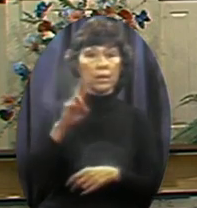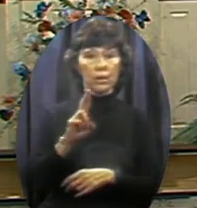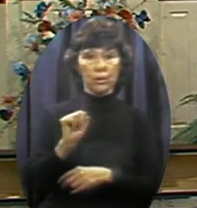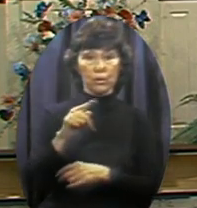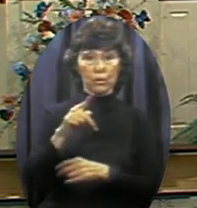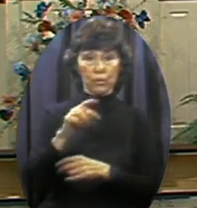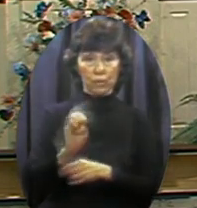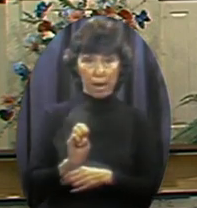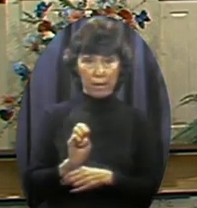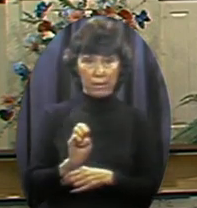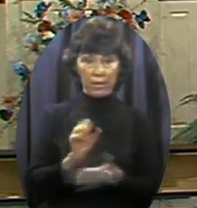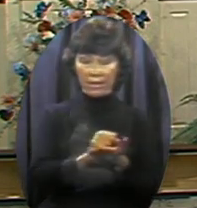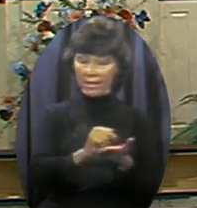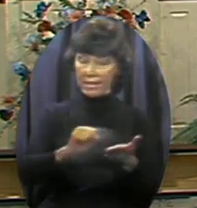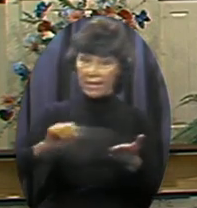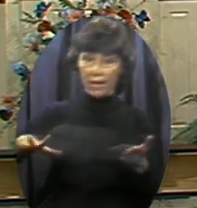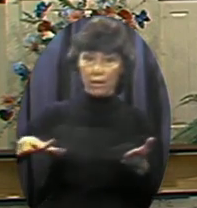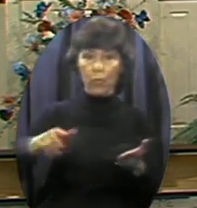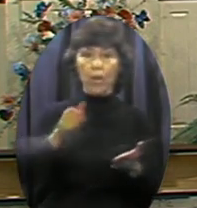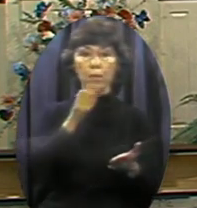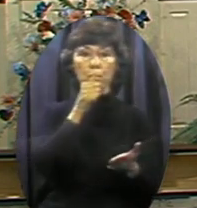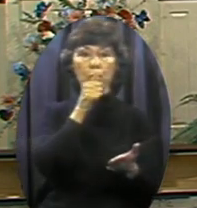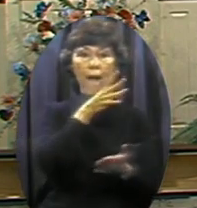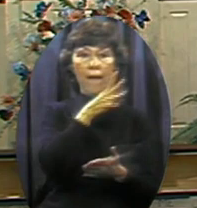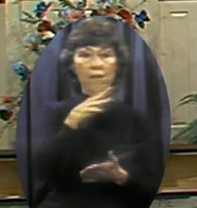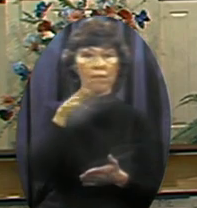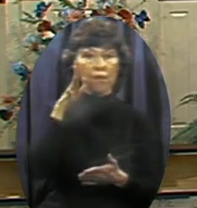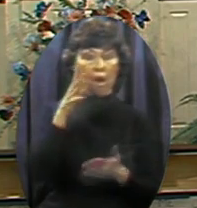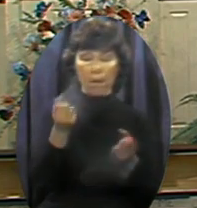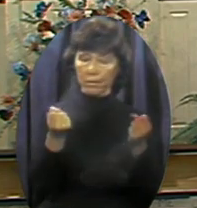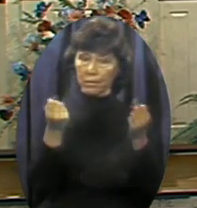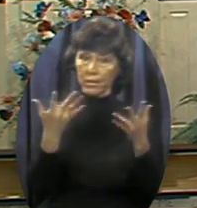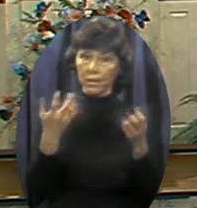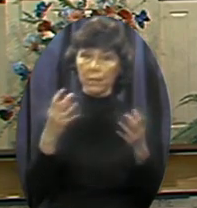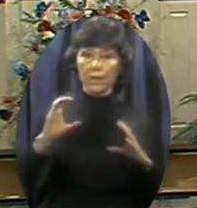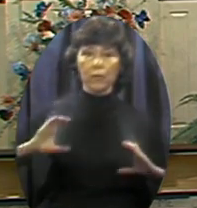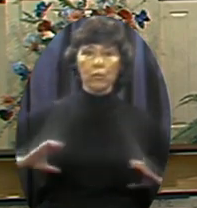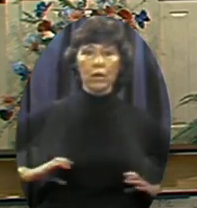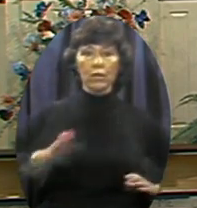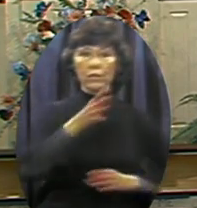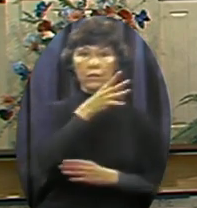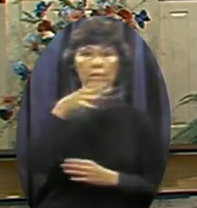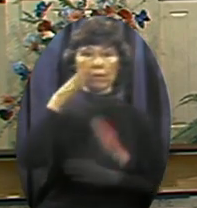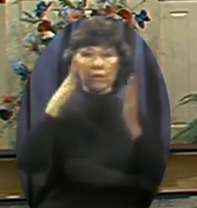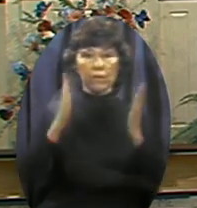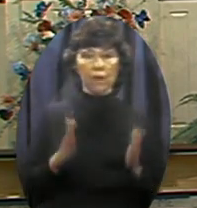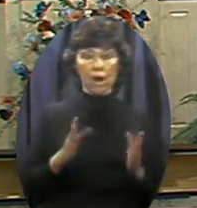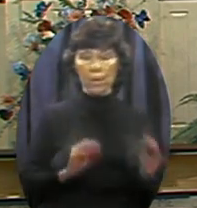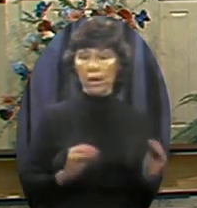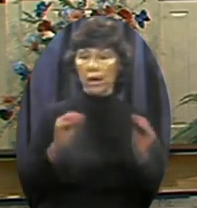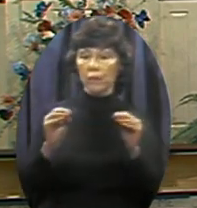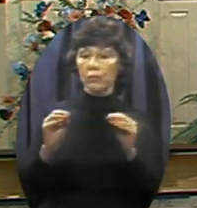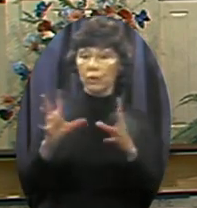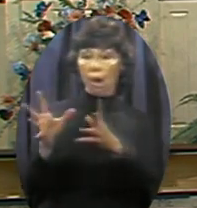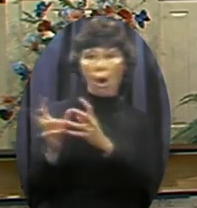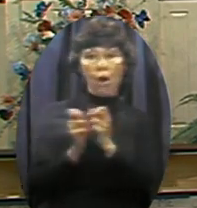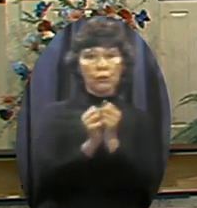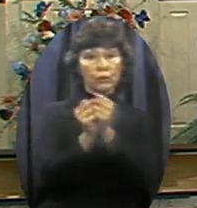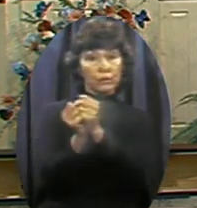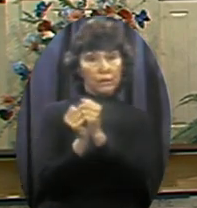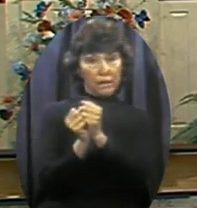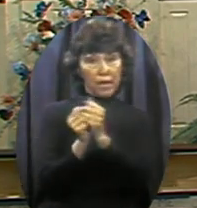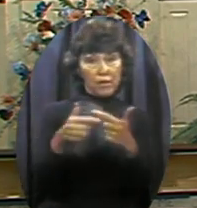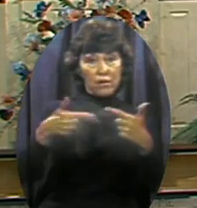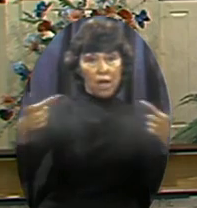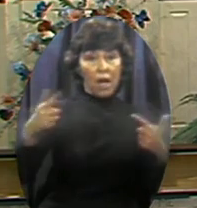It's taken away the private farms Of millions of Soviet farmers And placed them in huge government farms And those